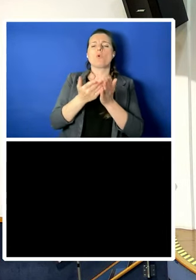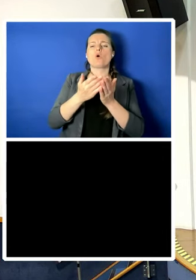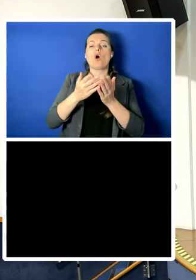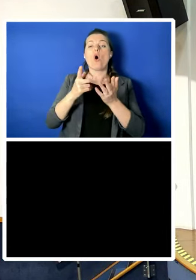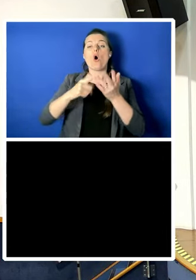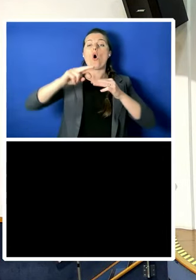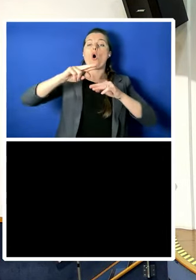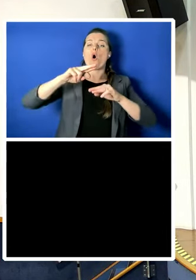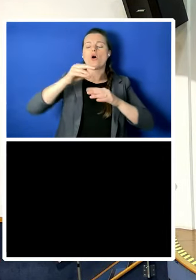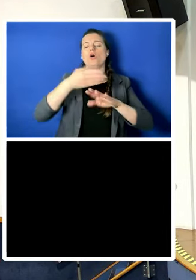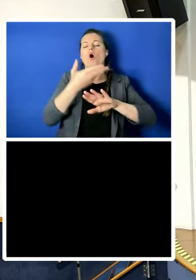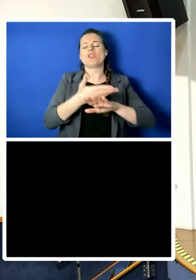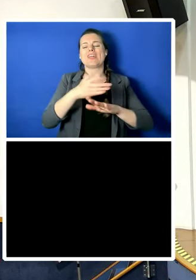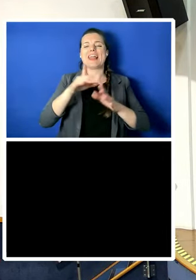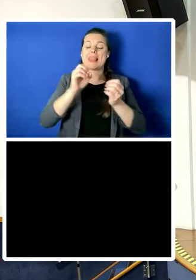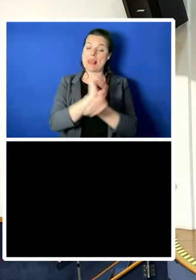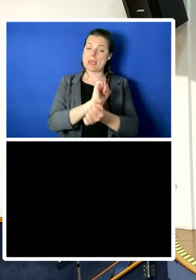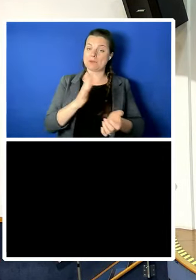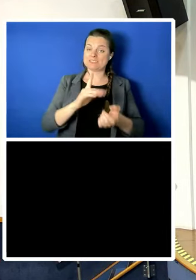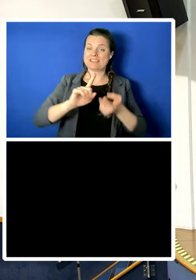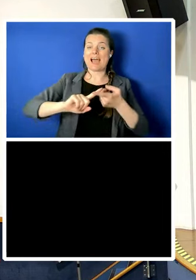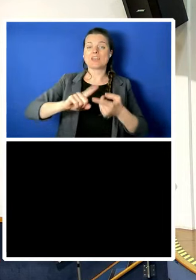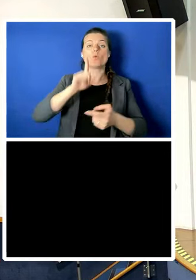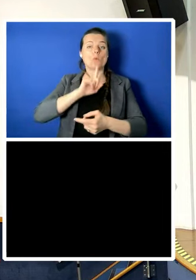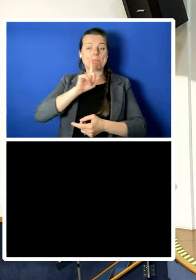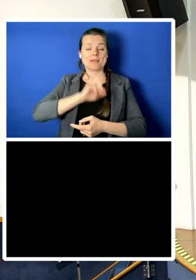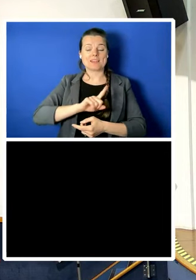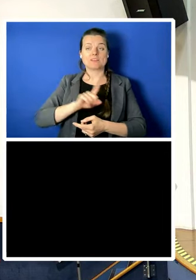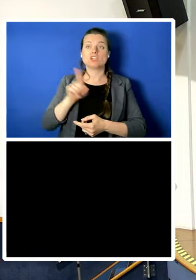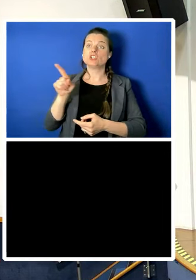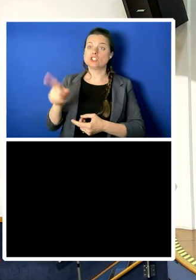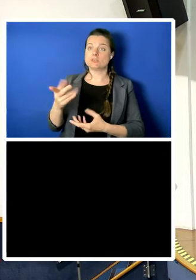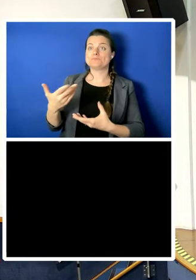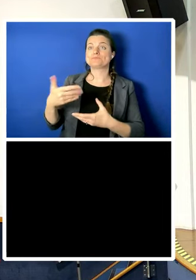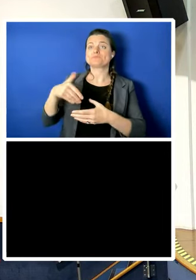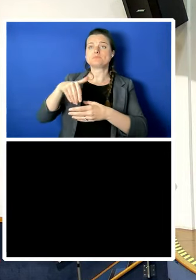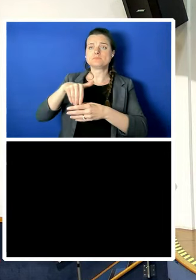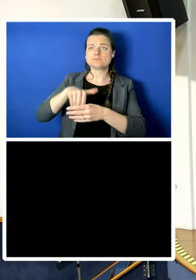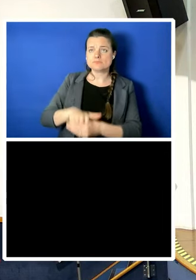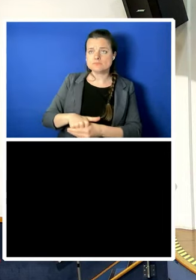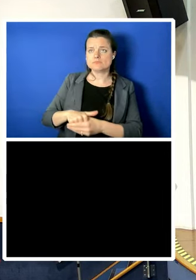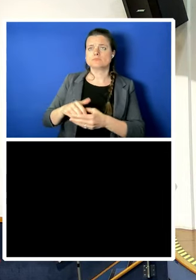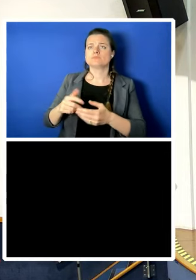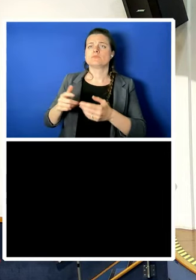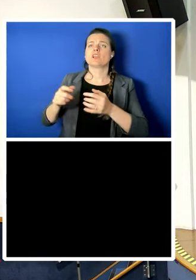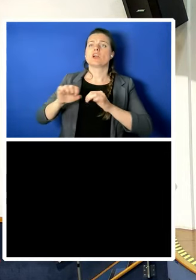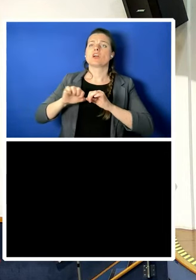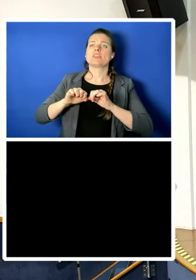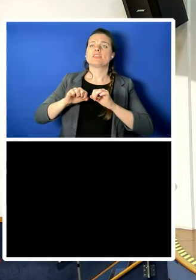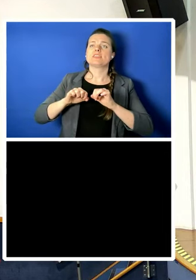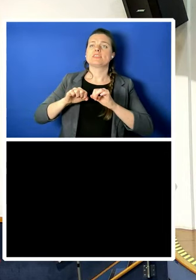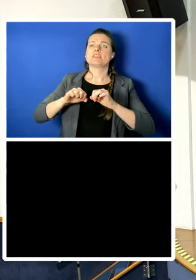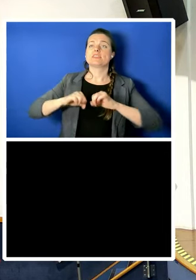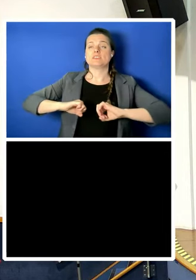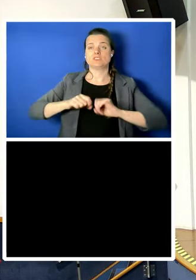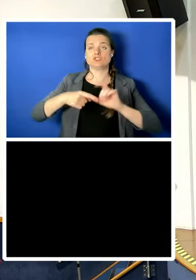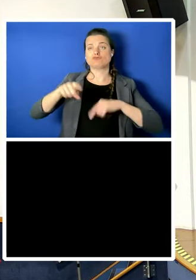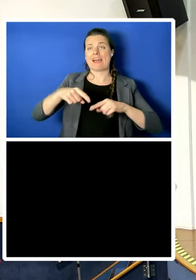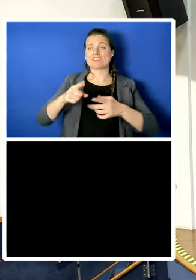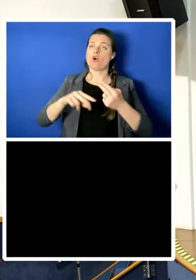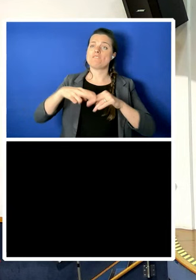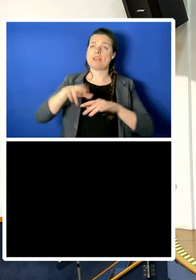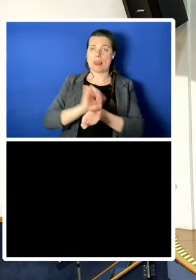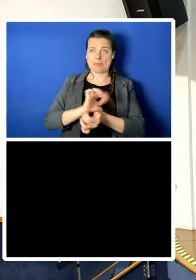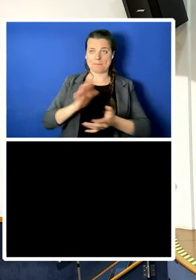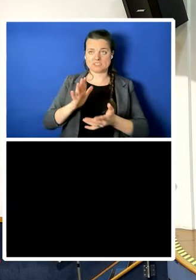Director of Liberty, the National Council for Civil Liberties from 2003 to 2016, she was Shadow Attorney